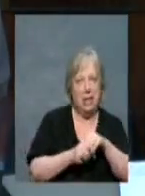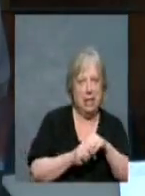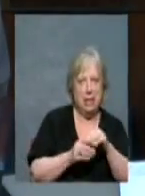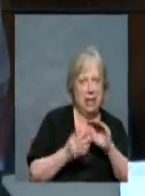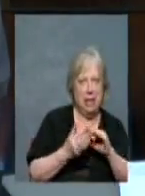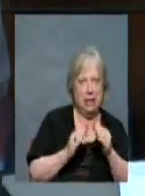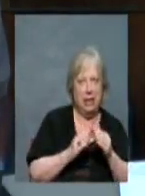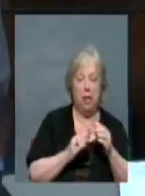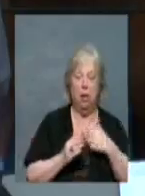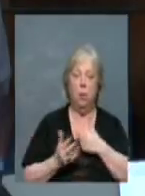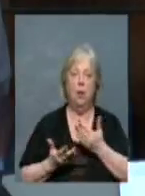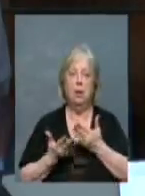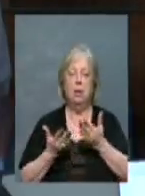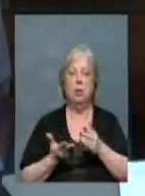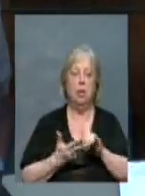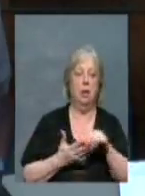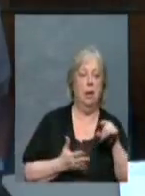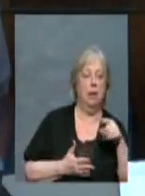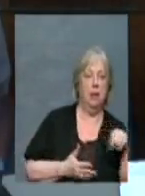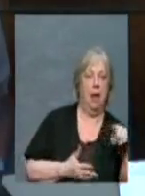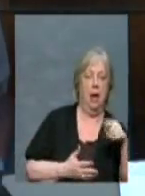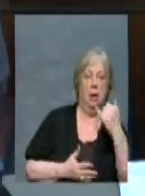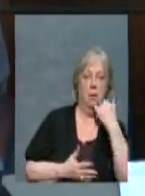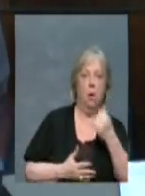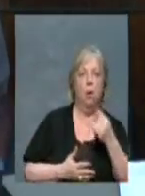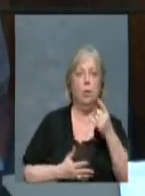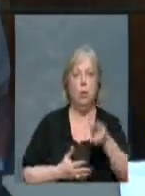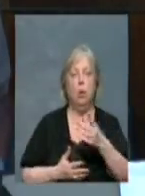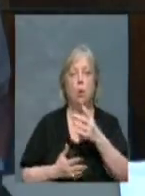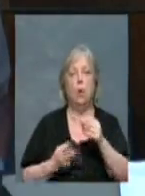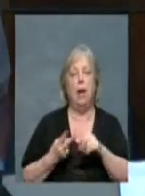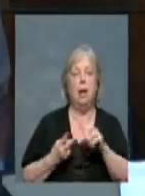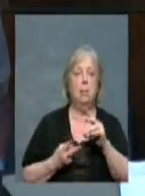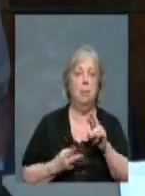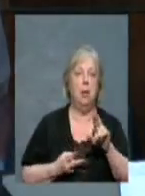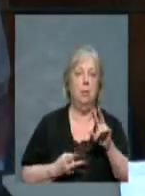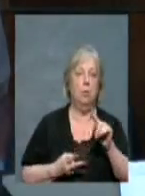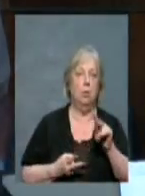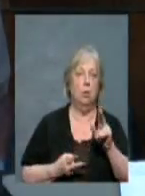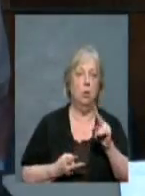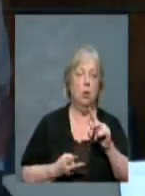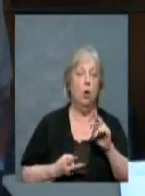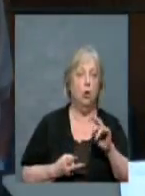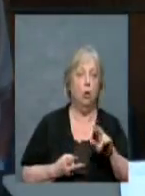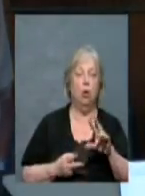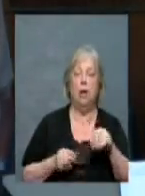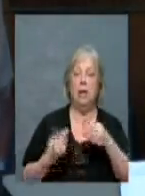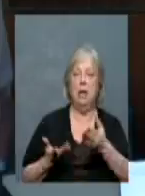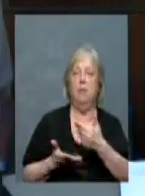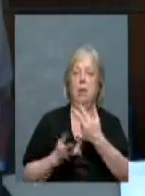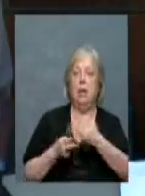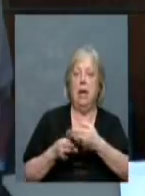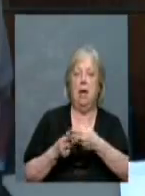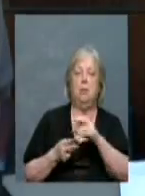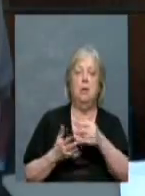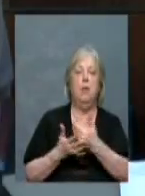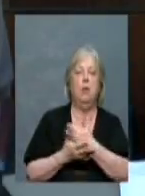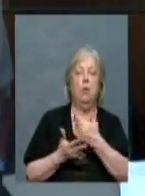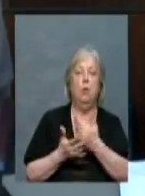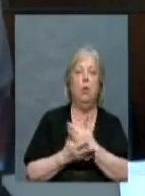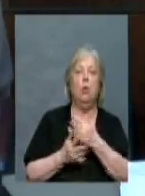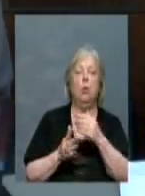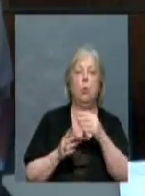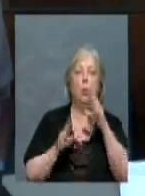We had suggested that they call you and also call Mr. Turner and give you the names of the new presidents of both of those